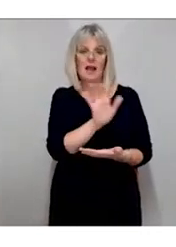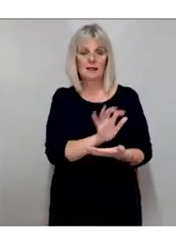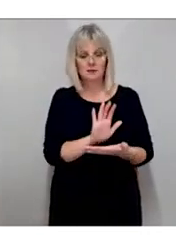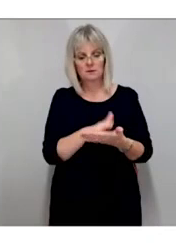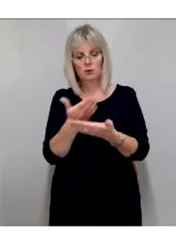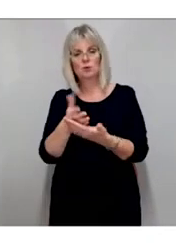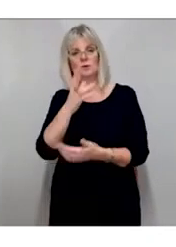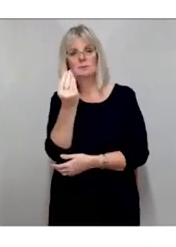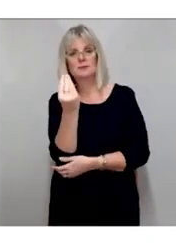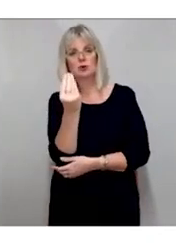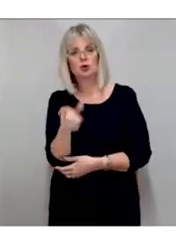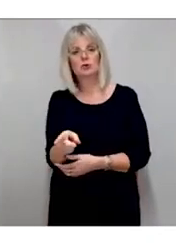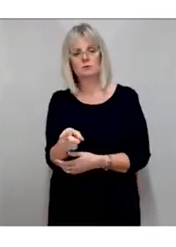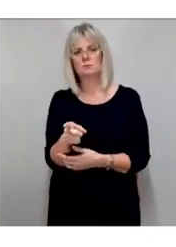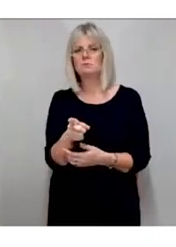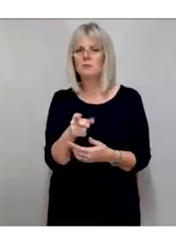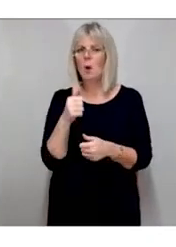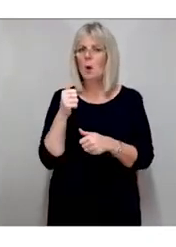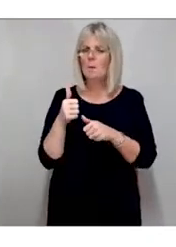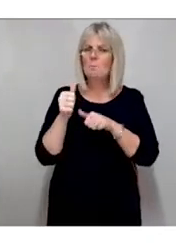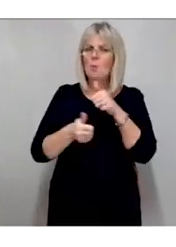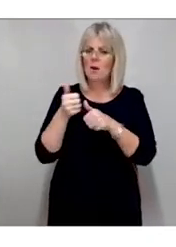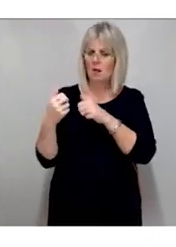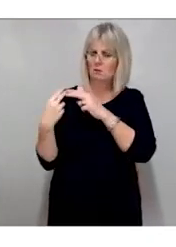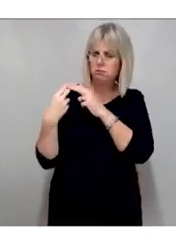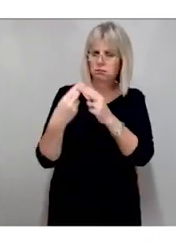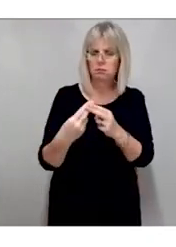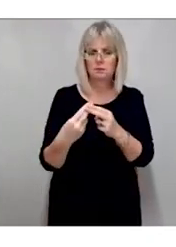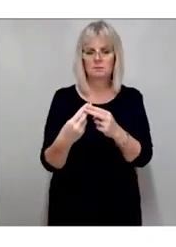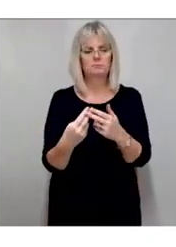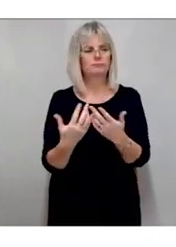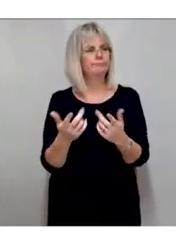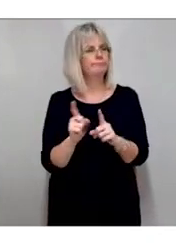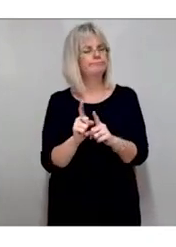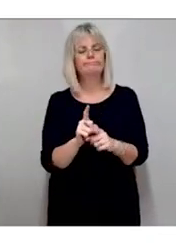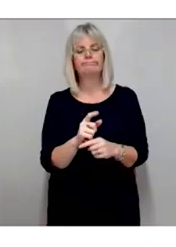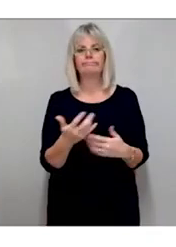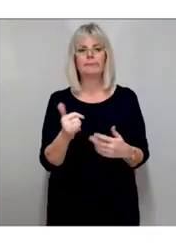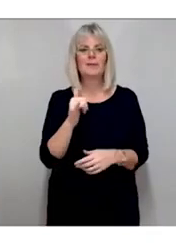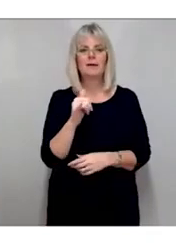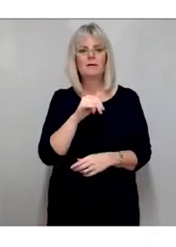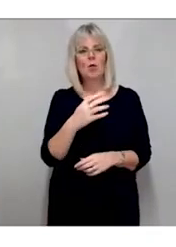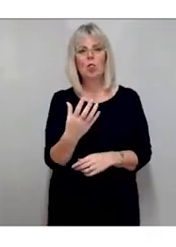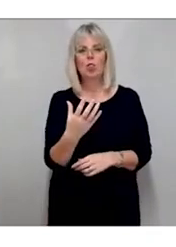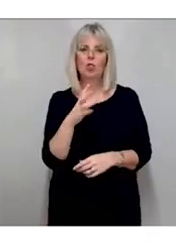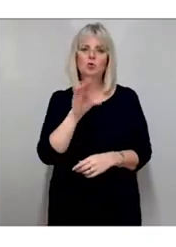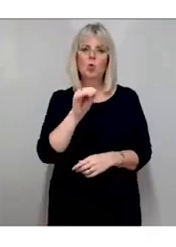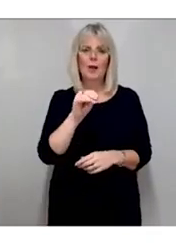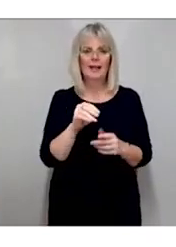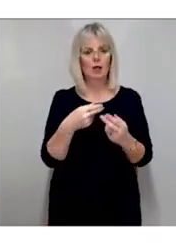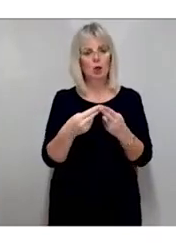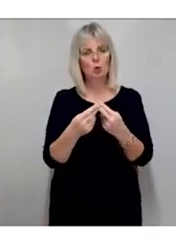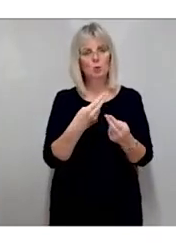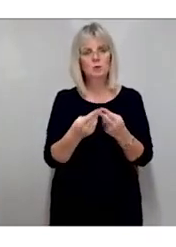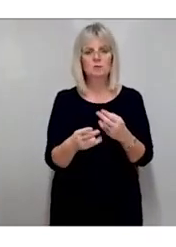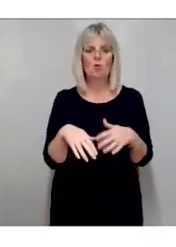partially sighted users. And services in the UK, like the Talking News Federation and the RNIB's Talking Books, have for